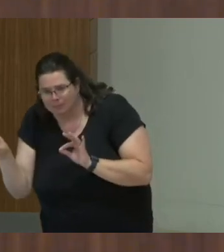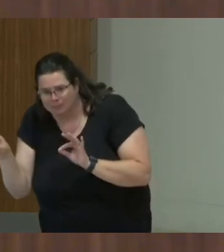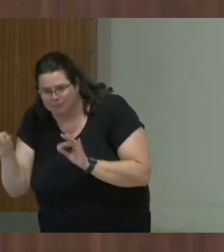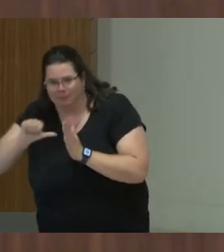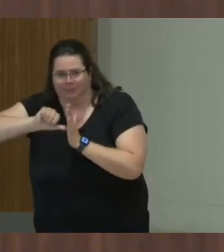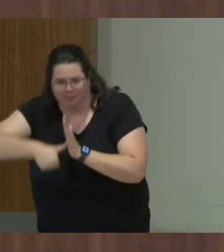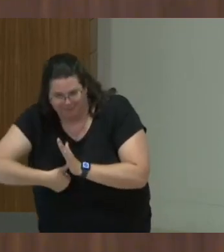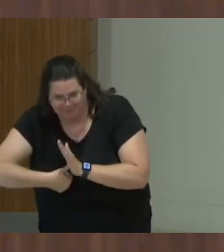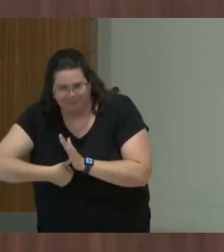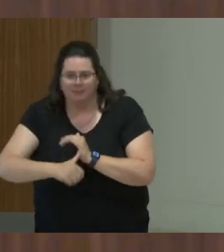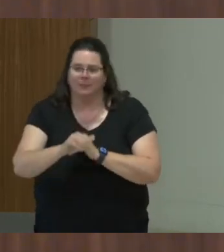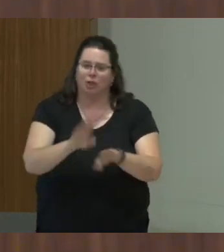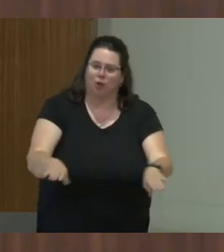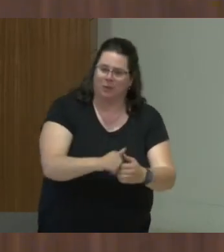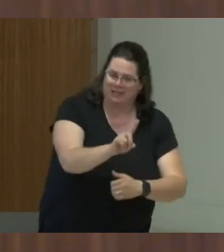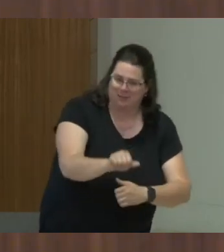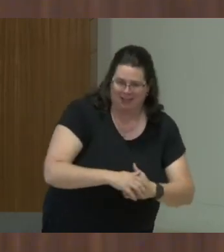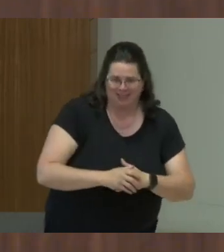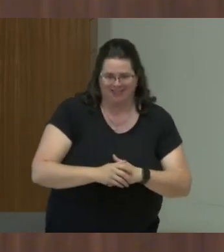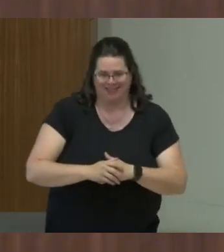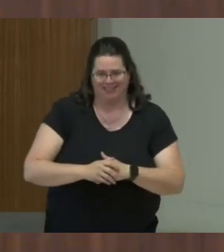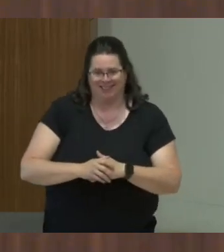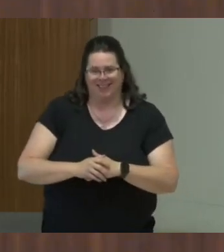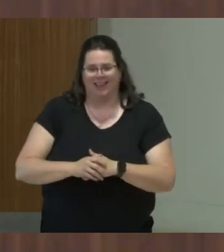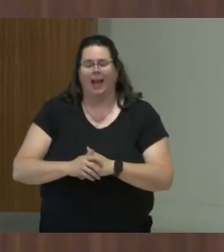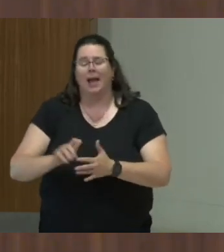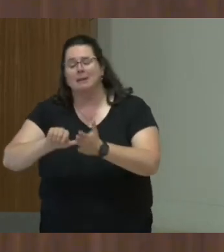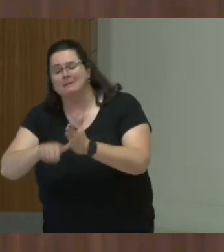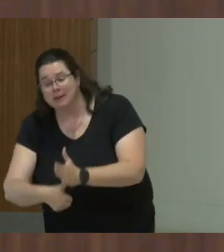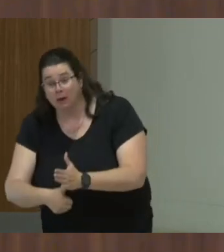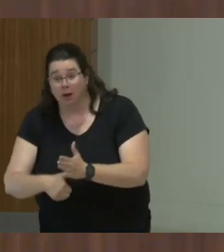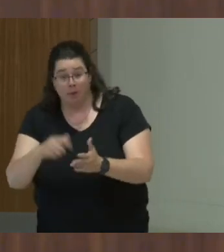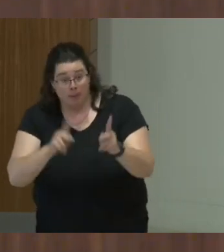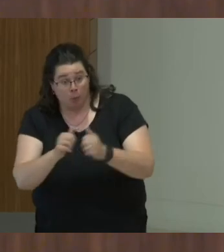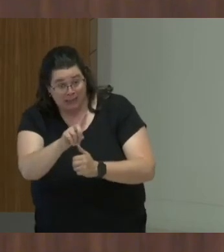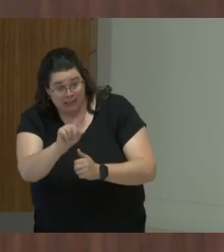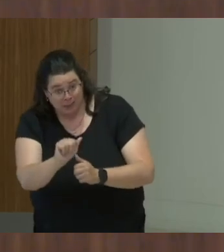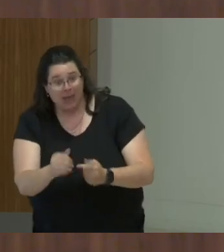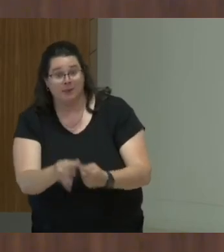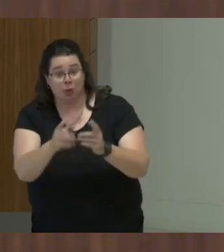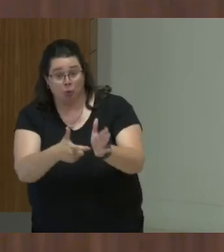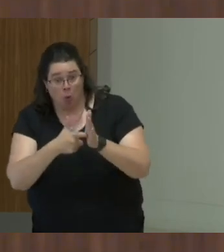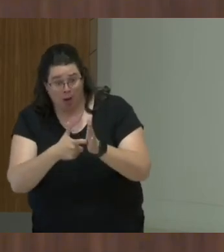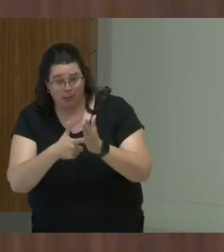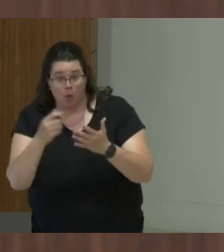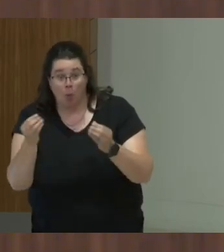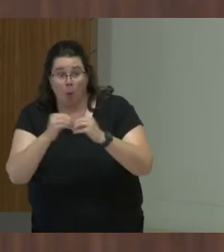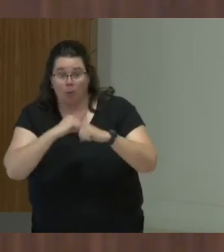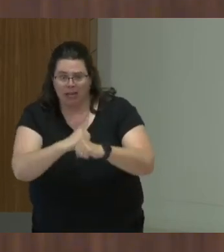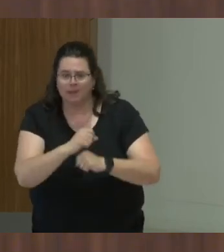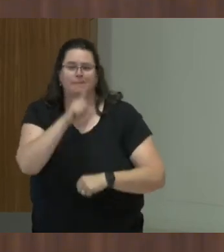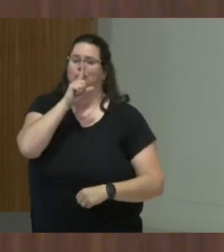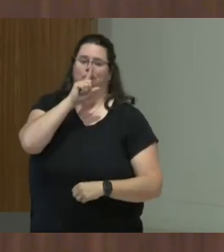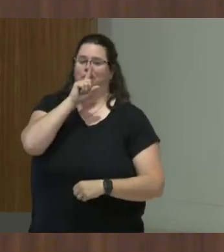for disabled children to cater to the specific requirements of disabled children. So, the whole